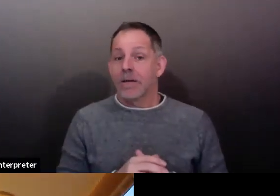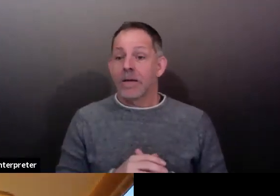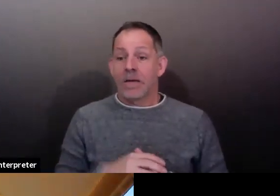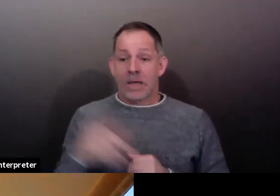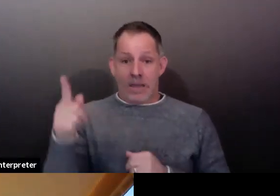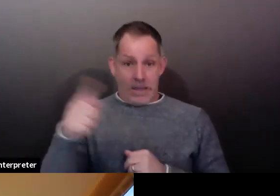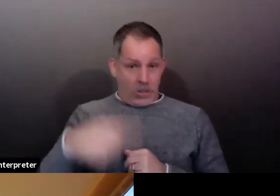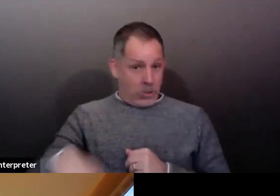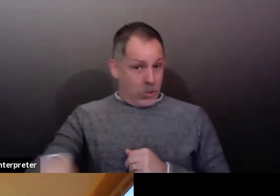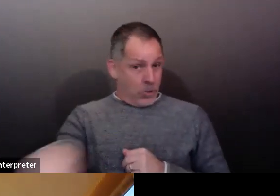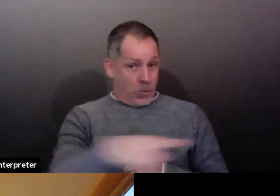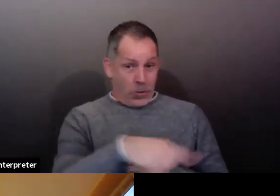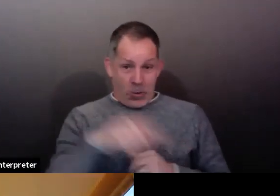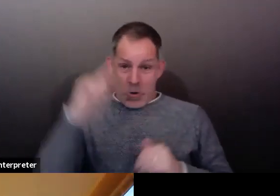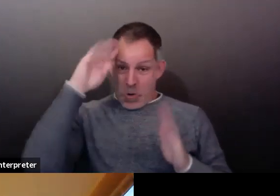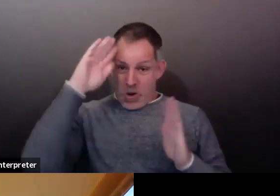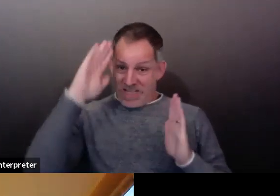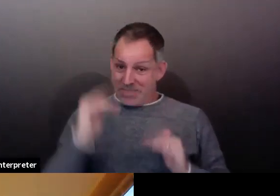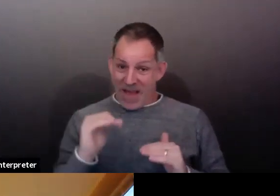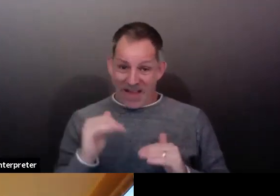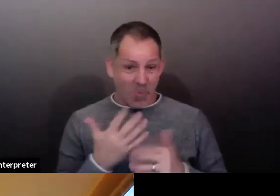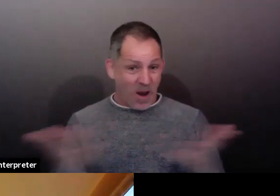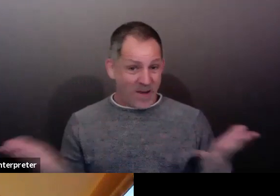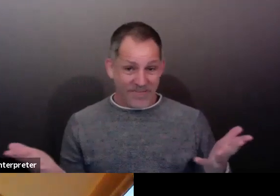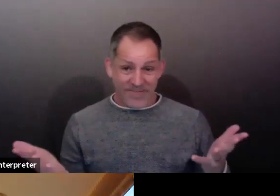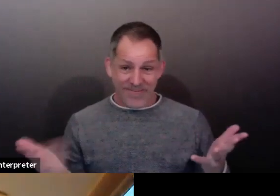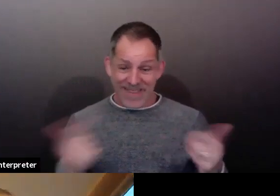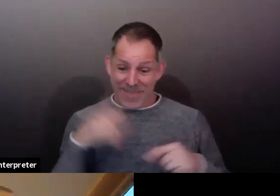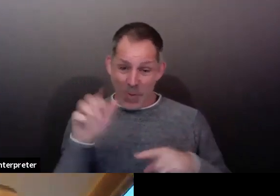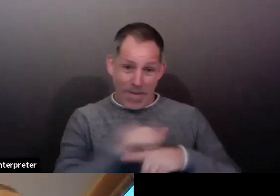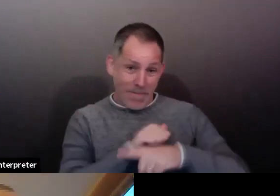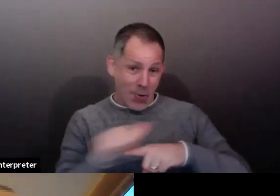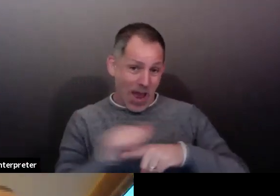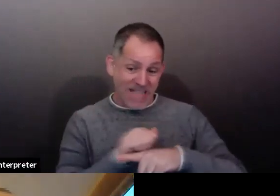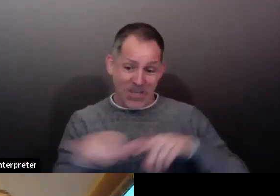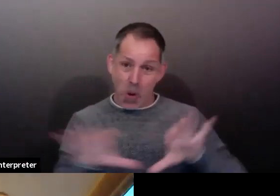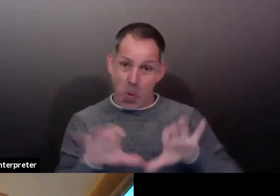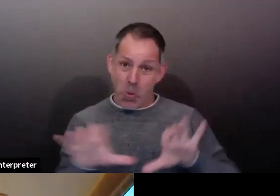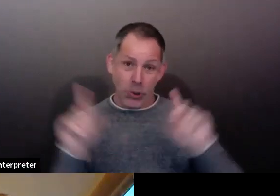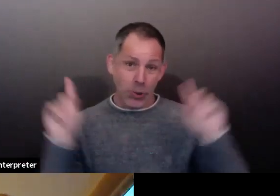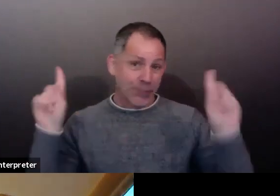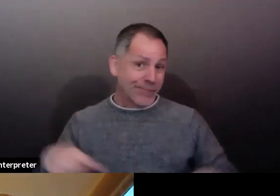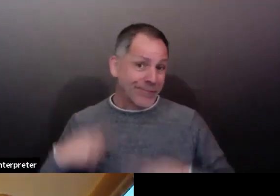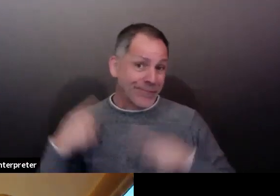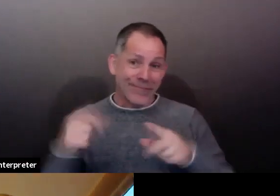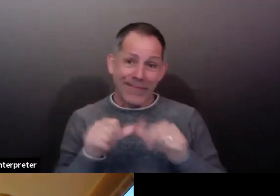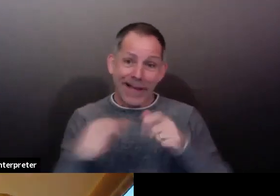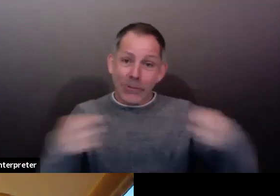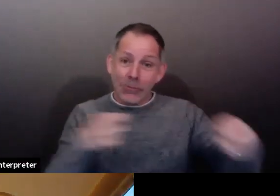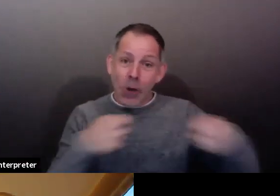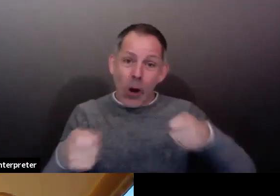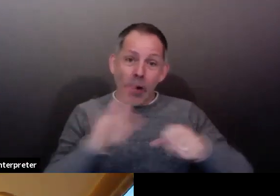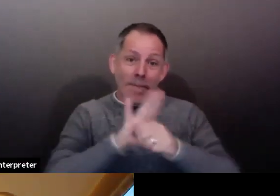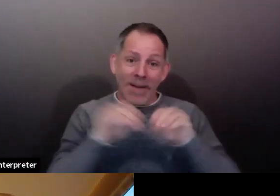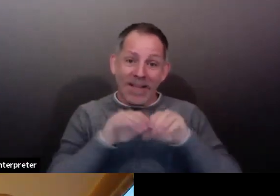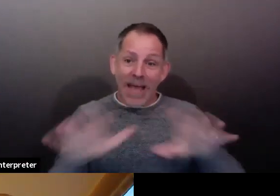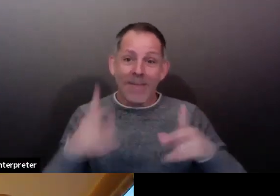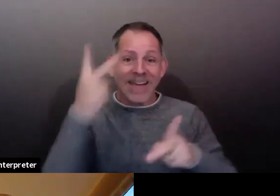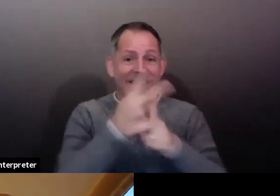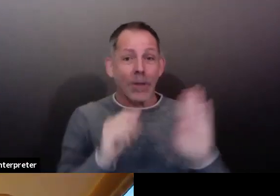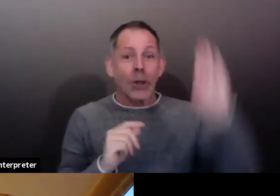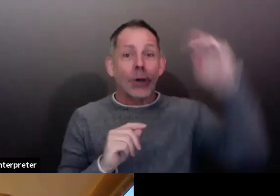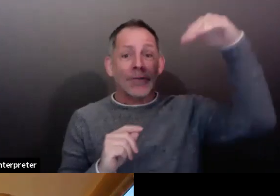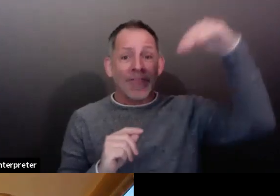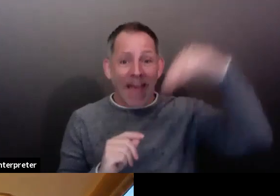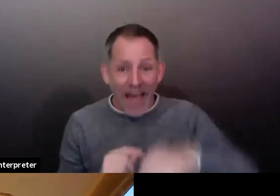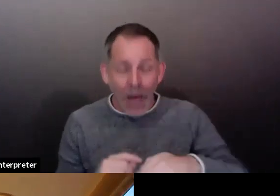and bend that curve back down and evade a hospital surge. If we don't succeed in